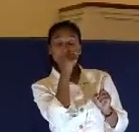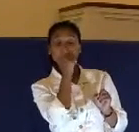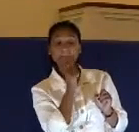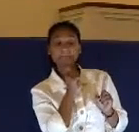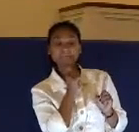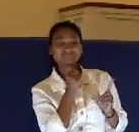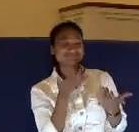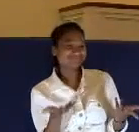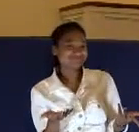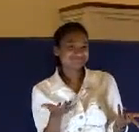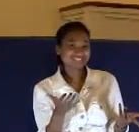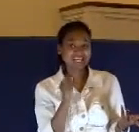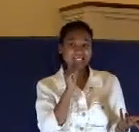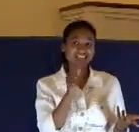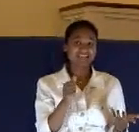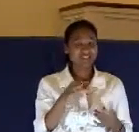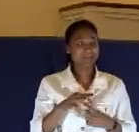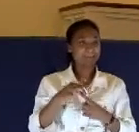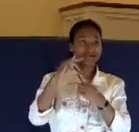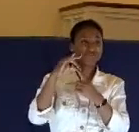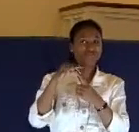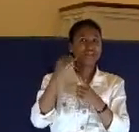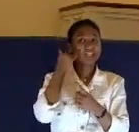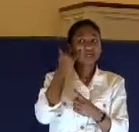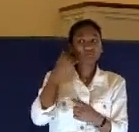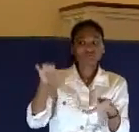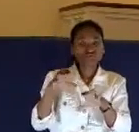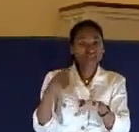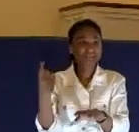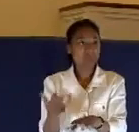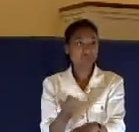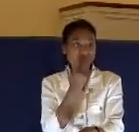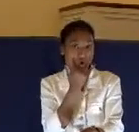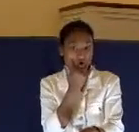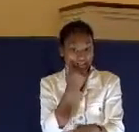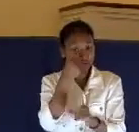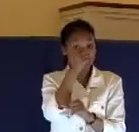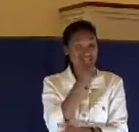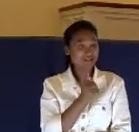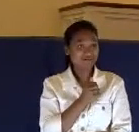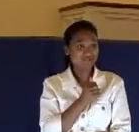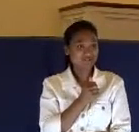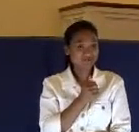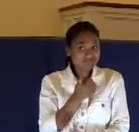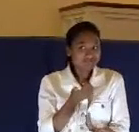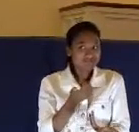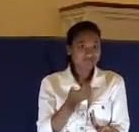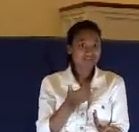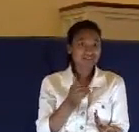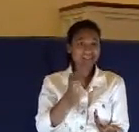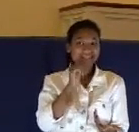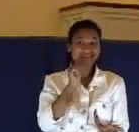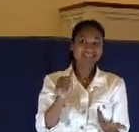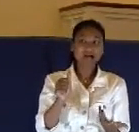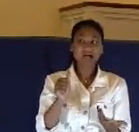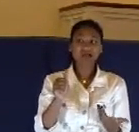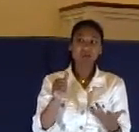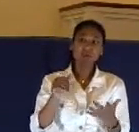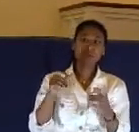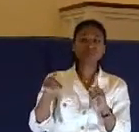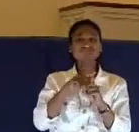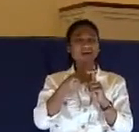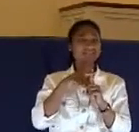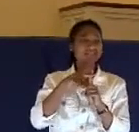In other words, if you suffer for what you've done and you do it patiently, there's no reward in that. There's no glory in that.